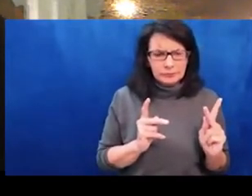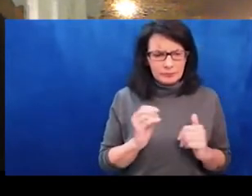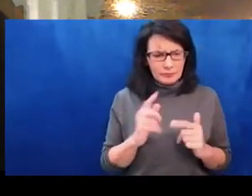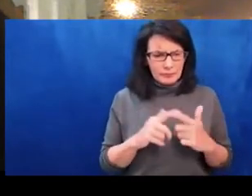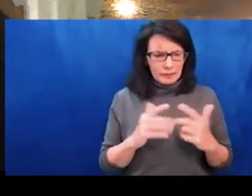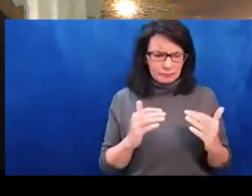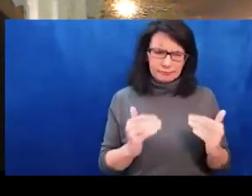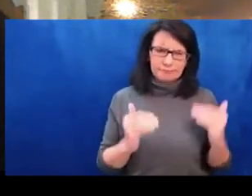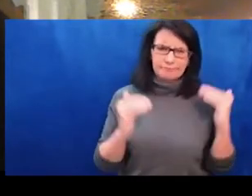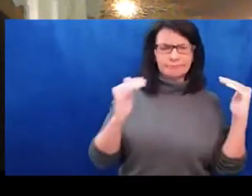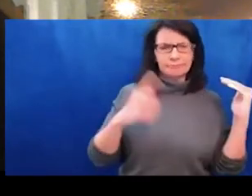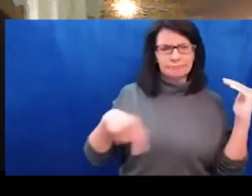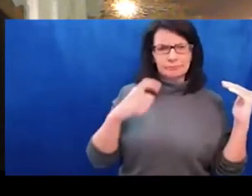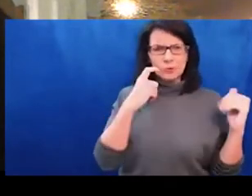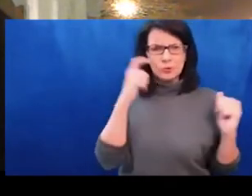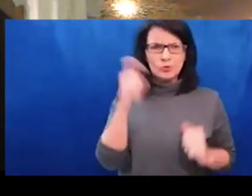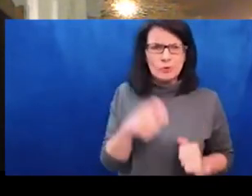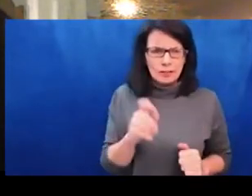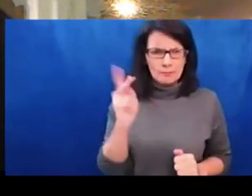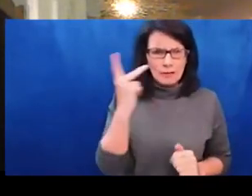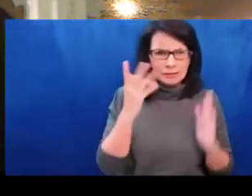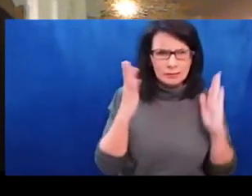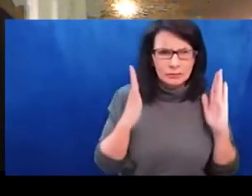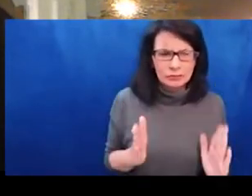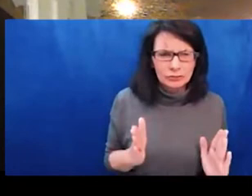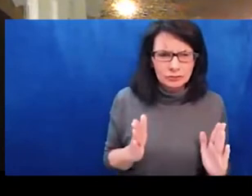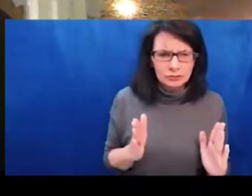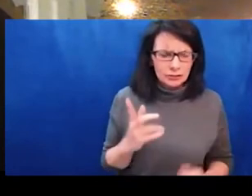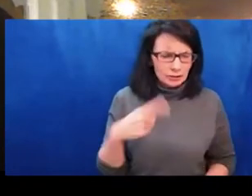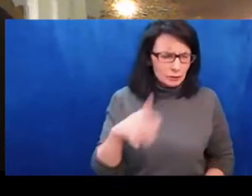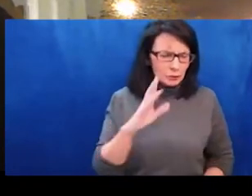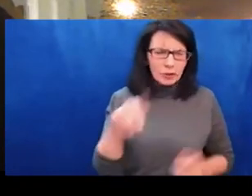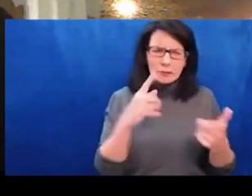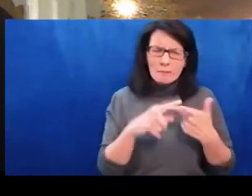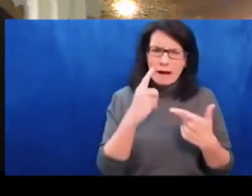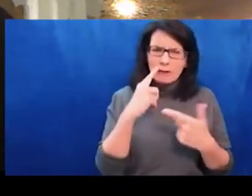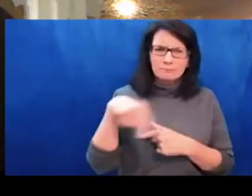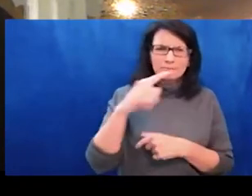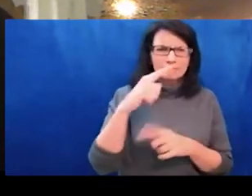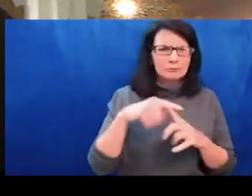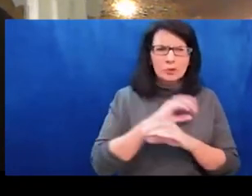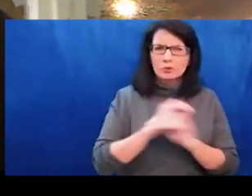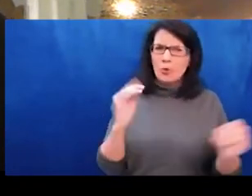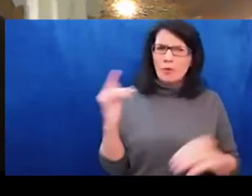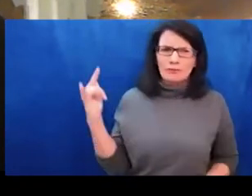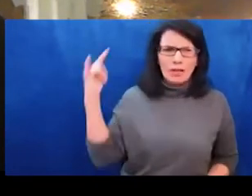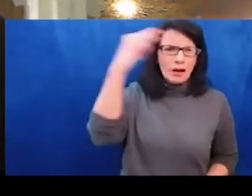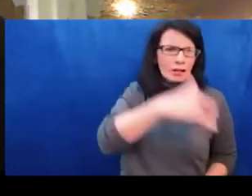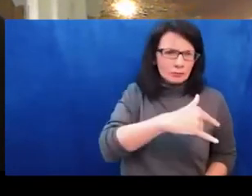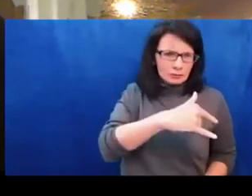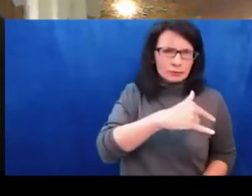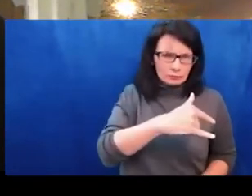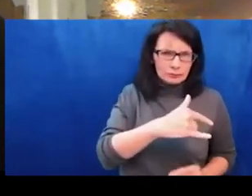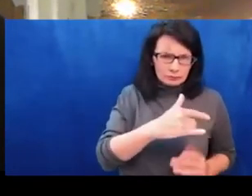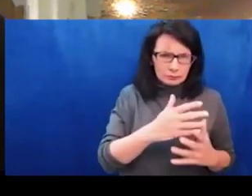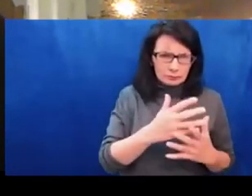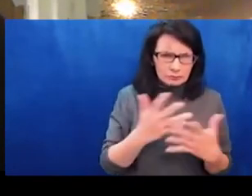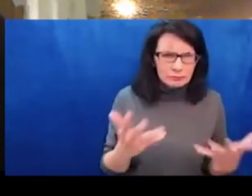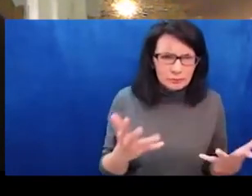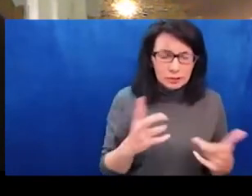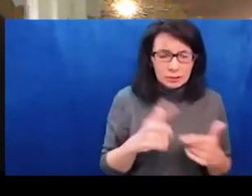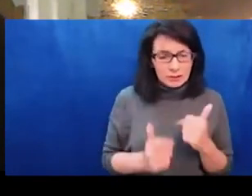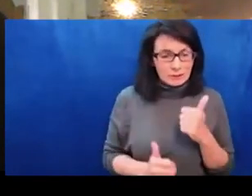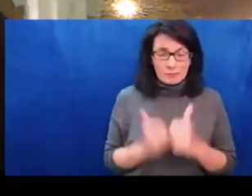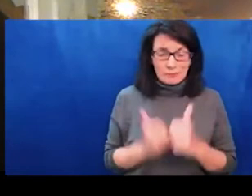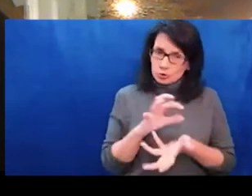is a shield of Europe in this war, because I don't think that just